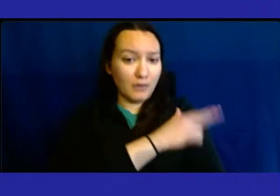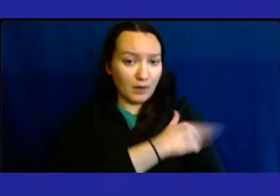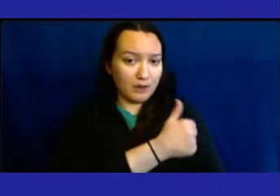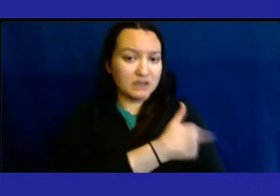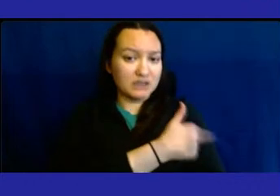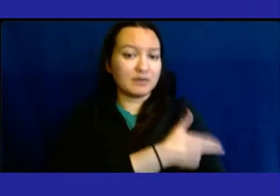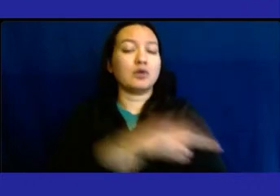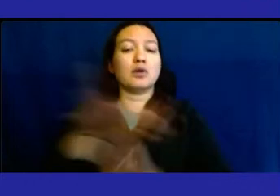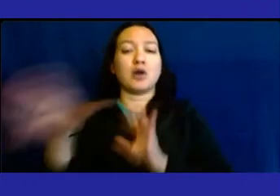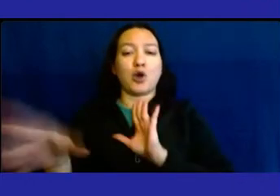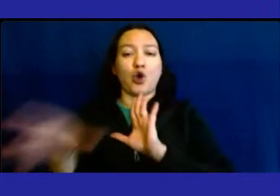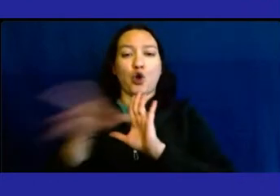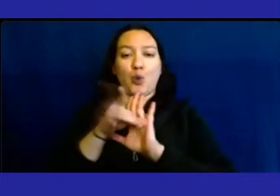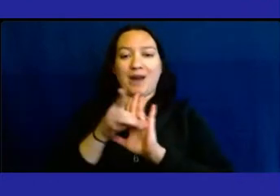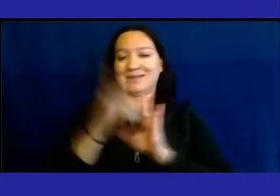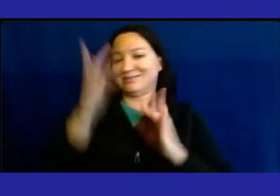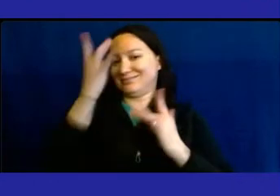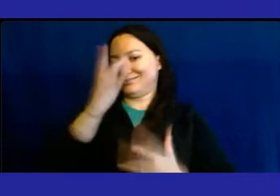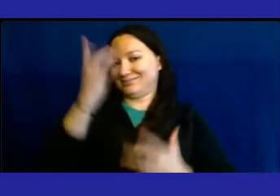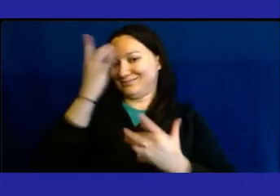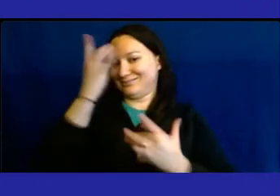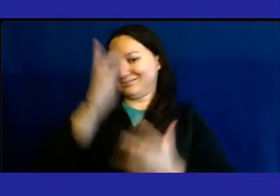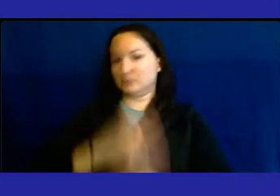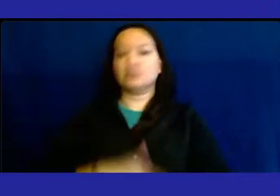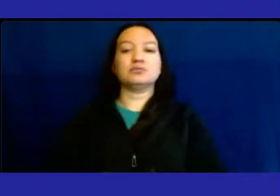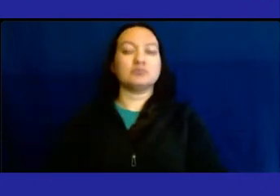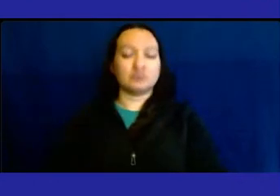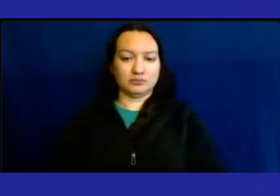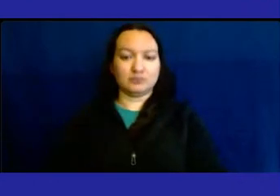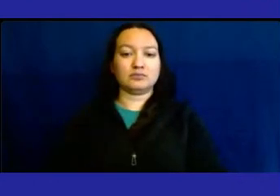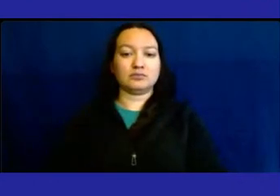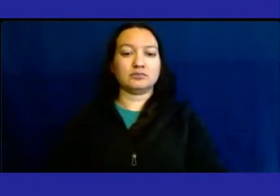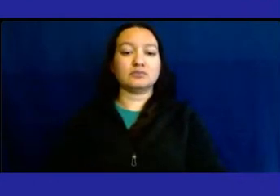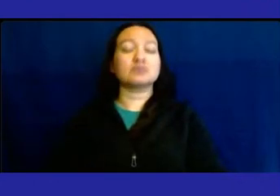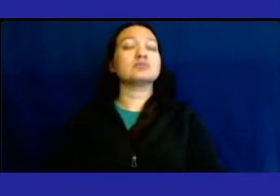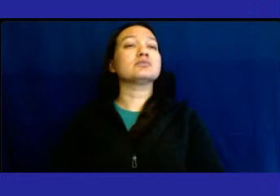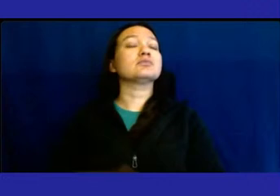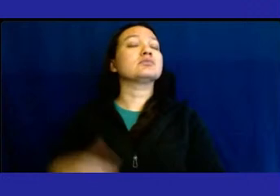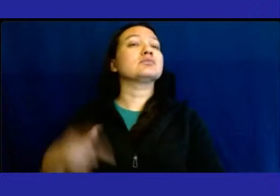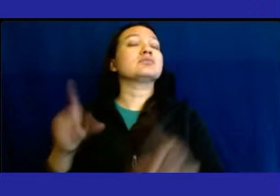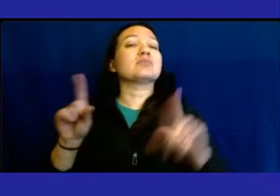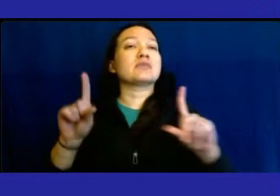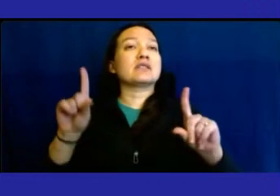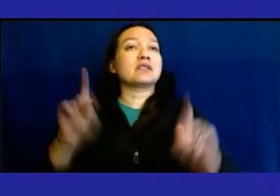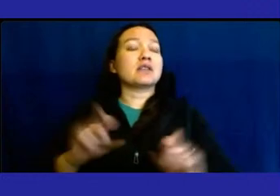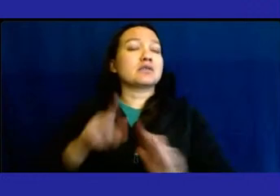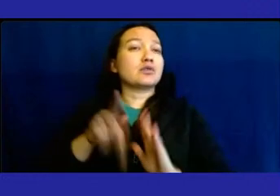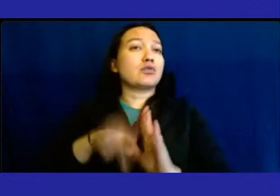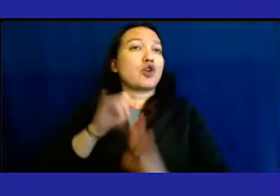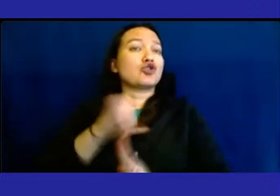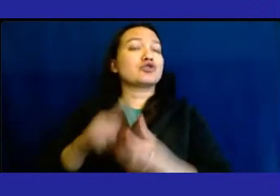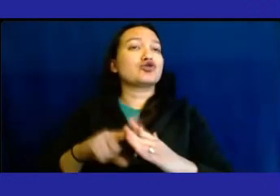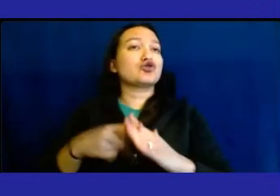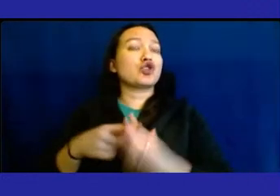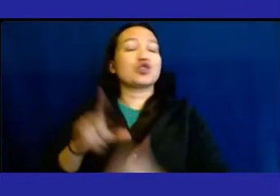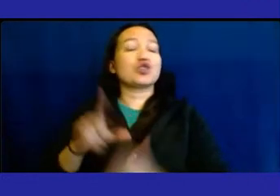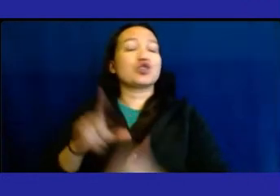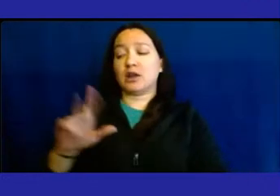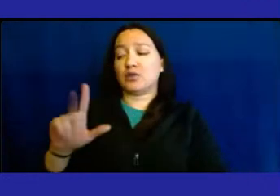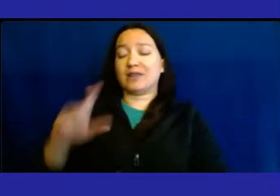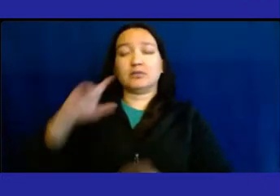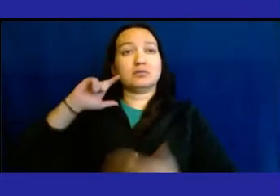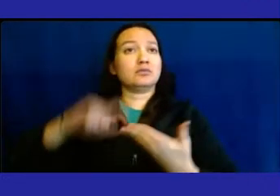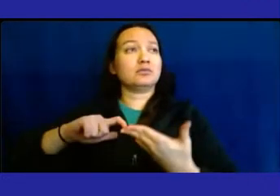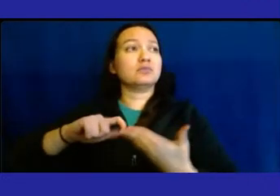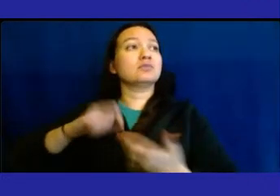Hospital acquired infections. A pilot project began in 2023 to identify and